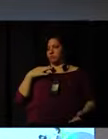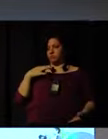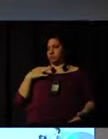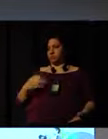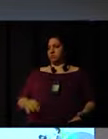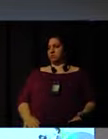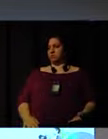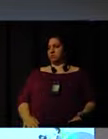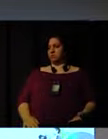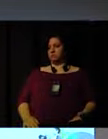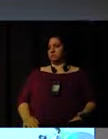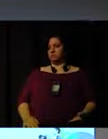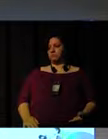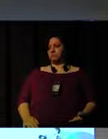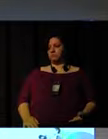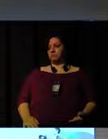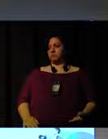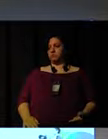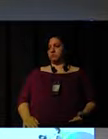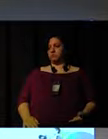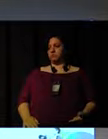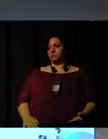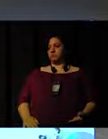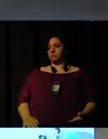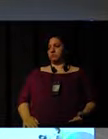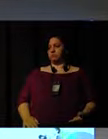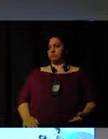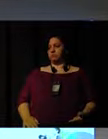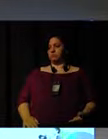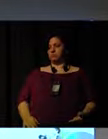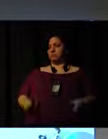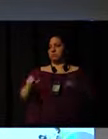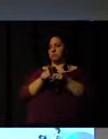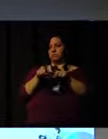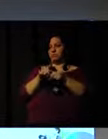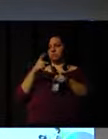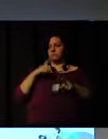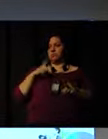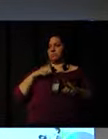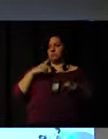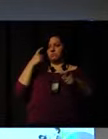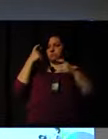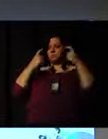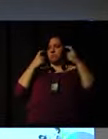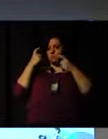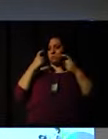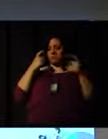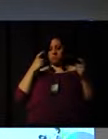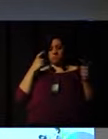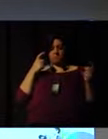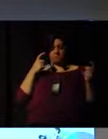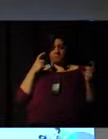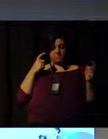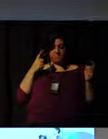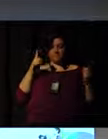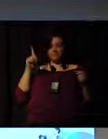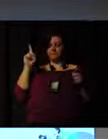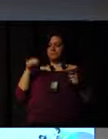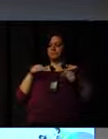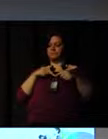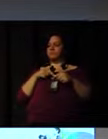defines voluntary work? And now I have something that concerns me,